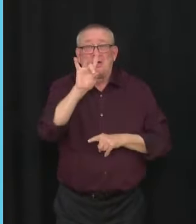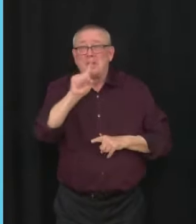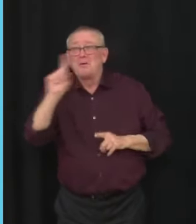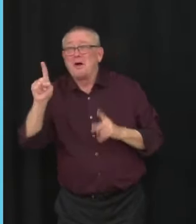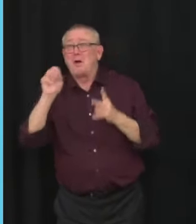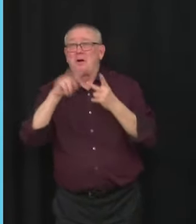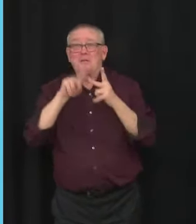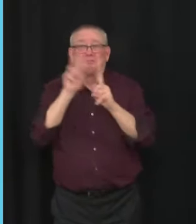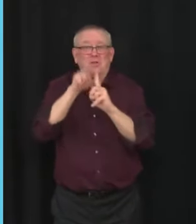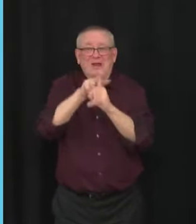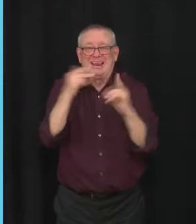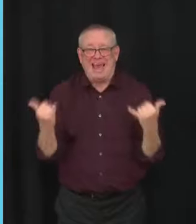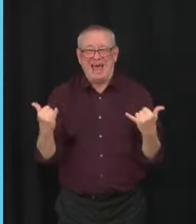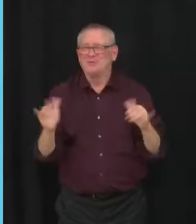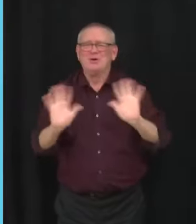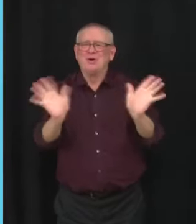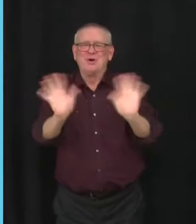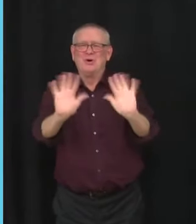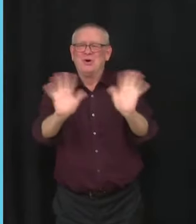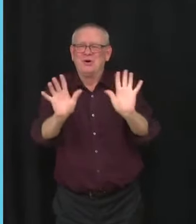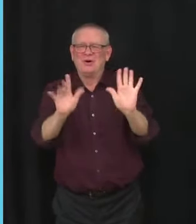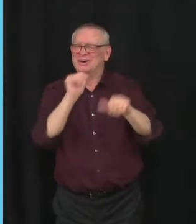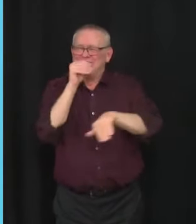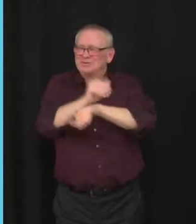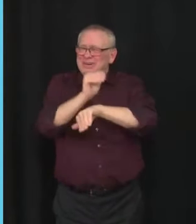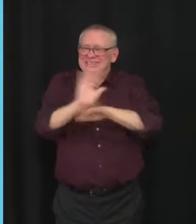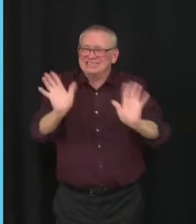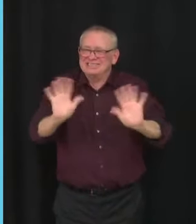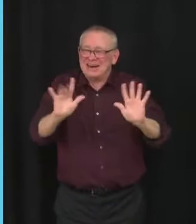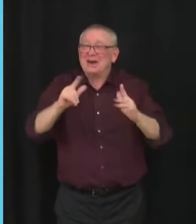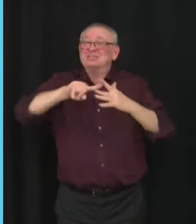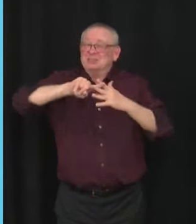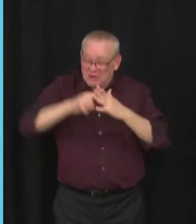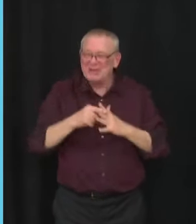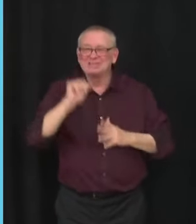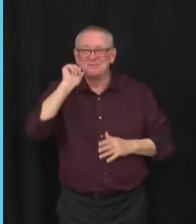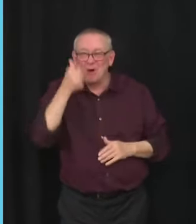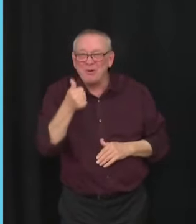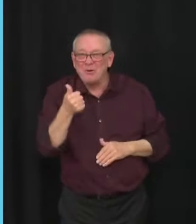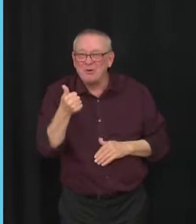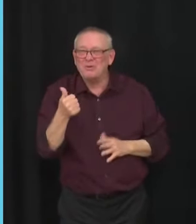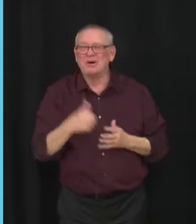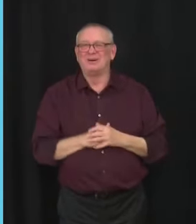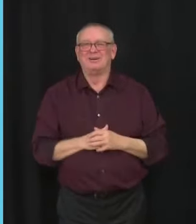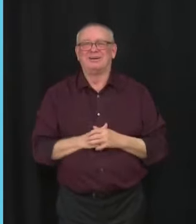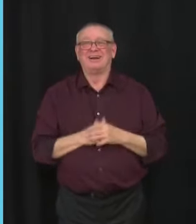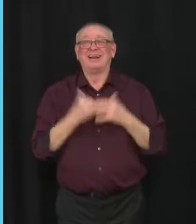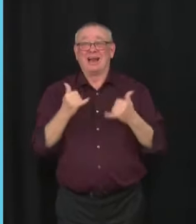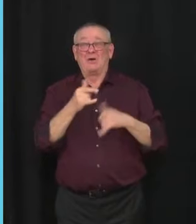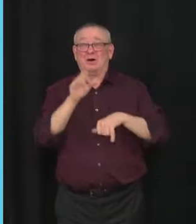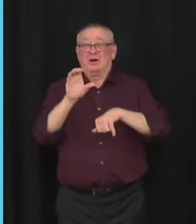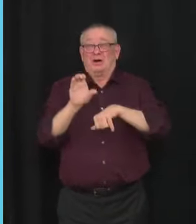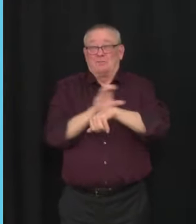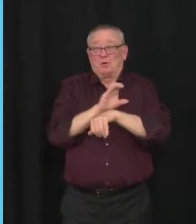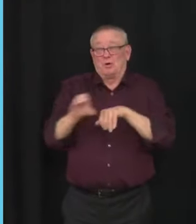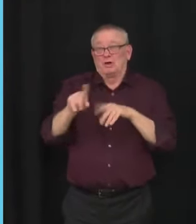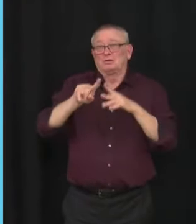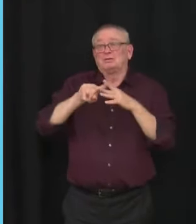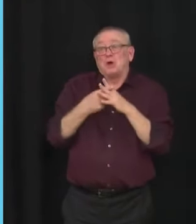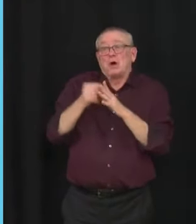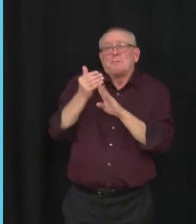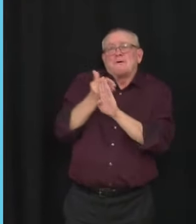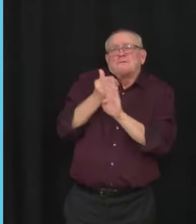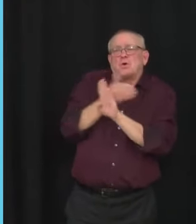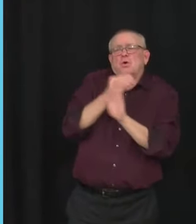pre-register your child in the Alberta vaccine booking system today to help save a bit of time. There have